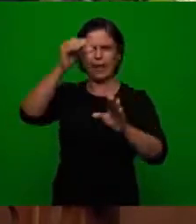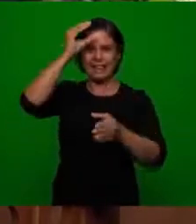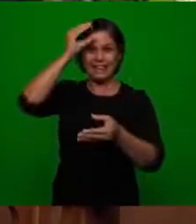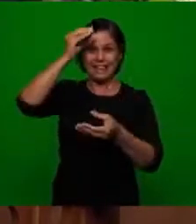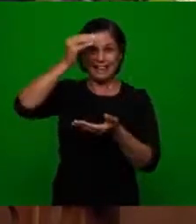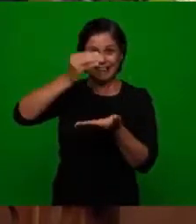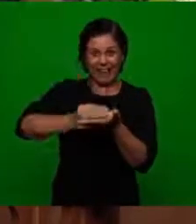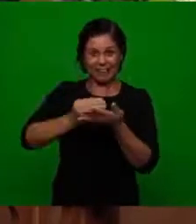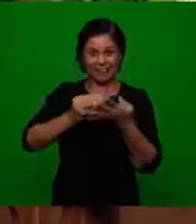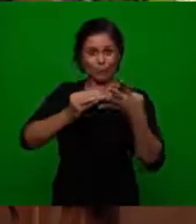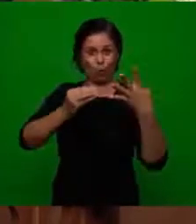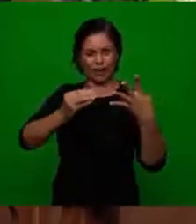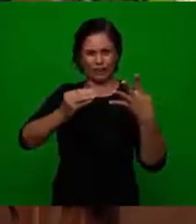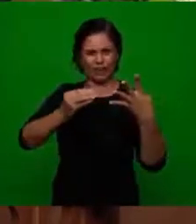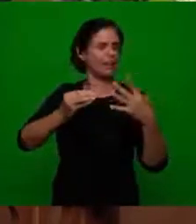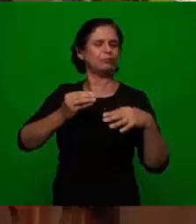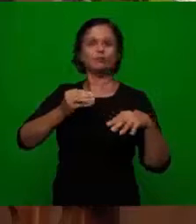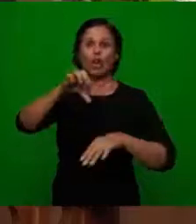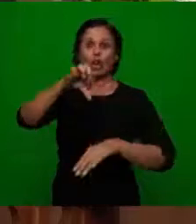of Lutenberg in Germany